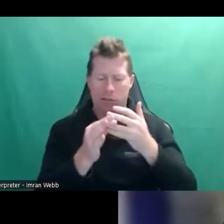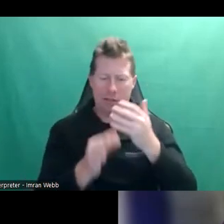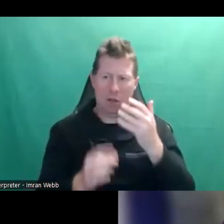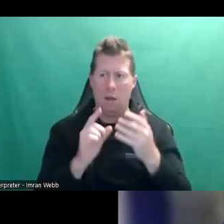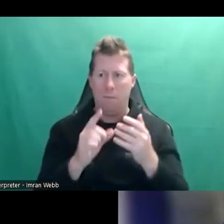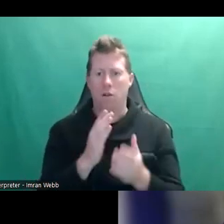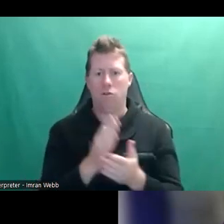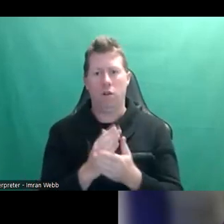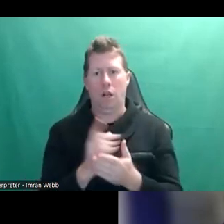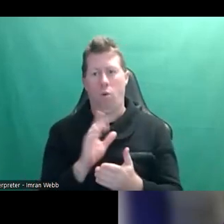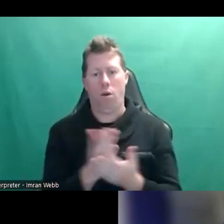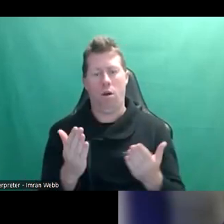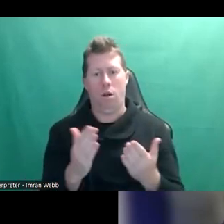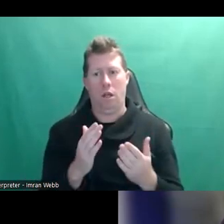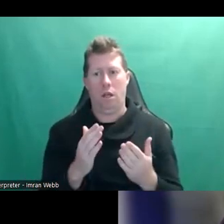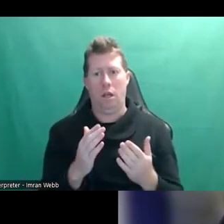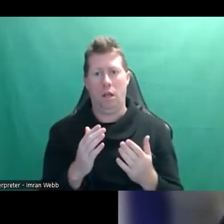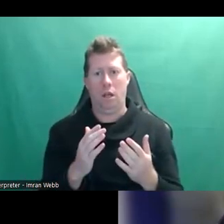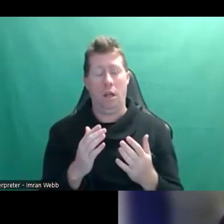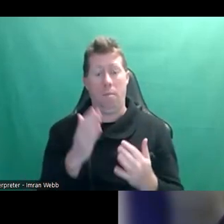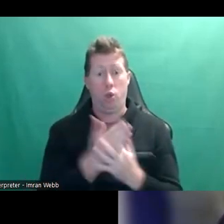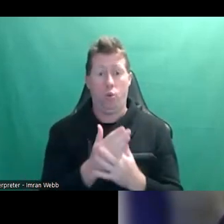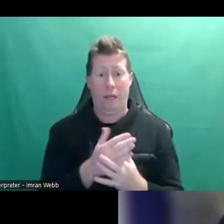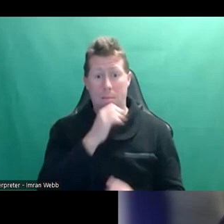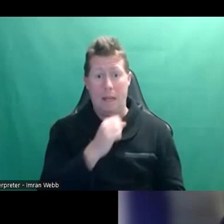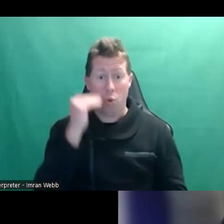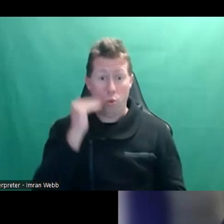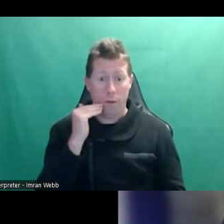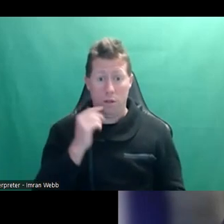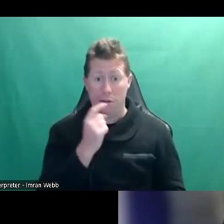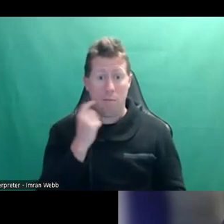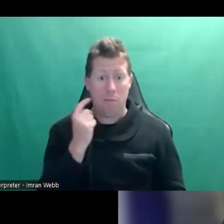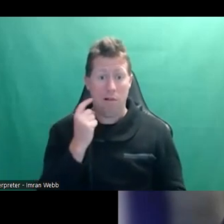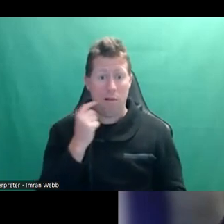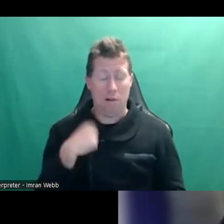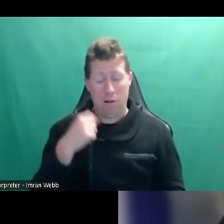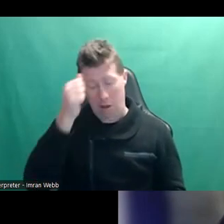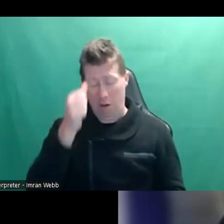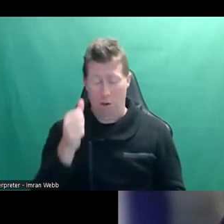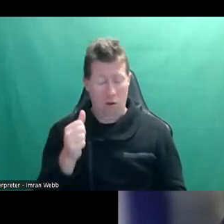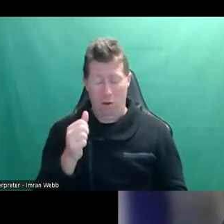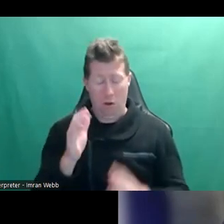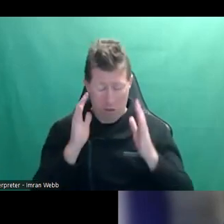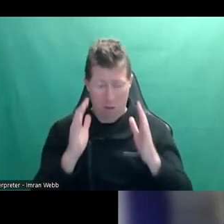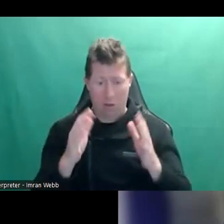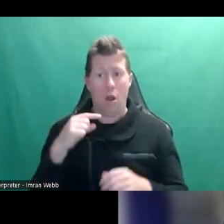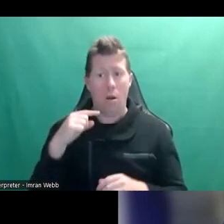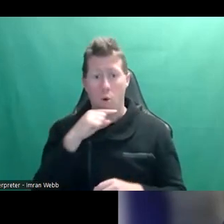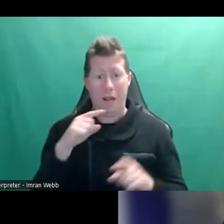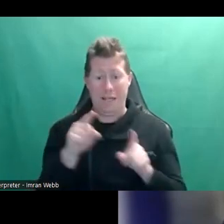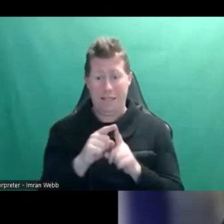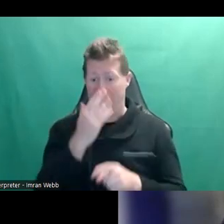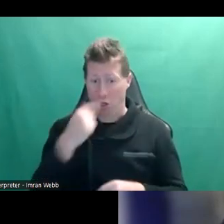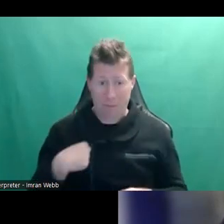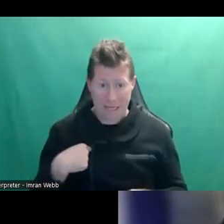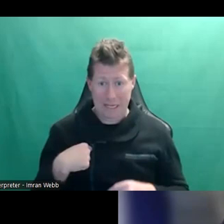lot less tangible is the power imbalances inherently between genders. And, like, I know 120% that a boy who was the same age as me, who had,